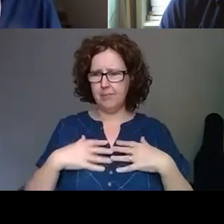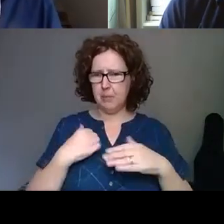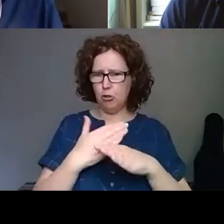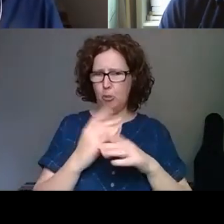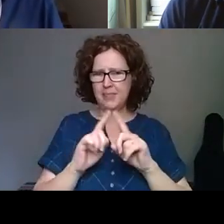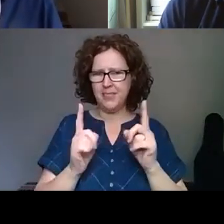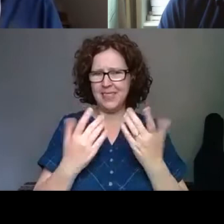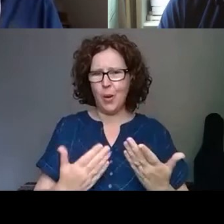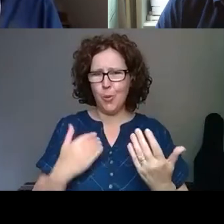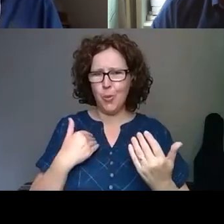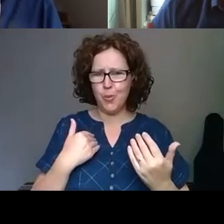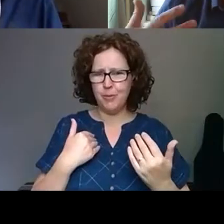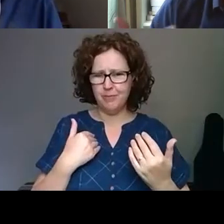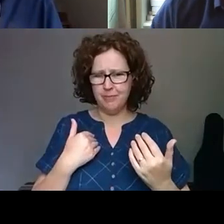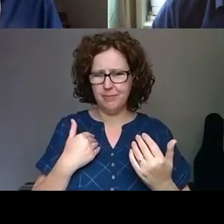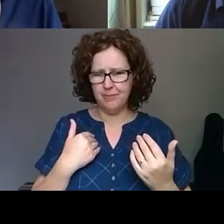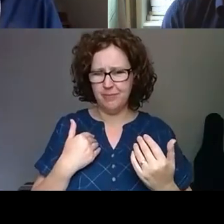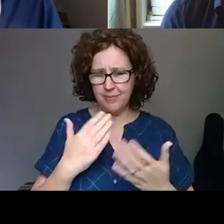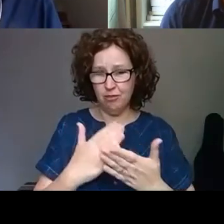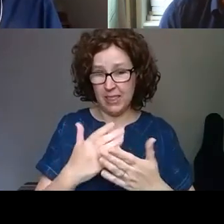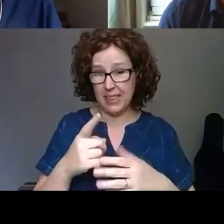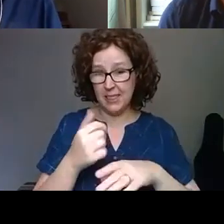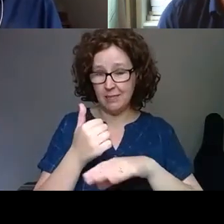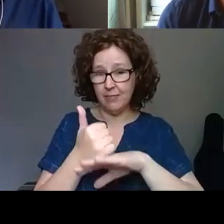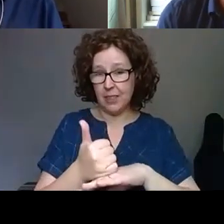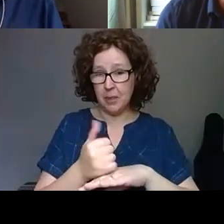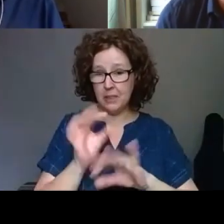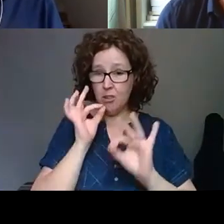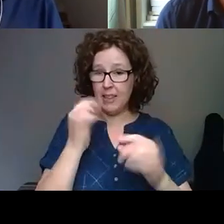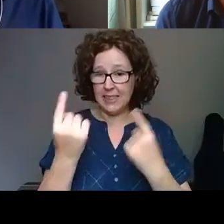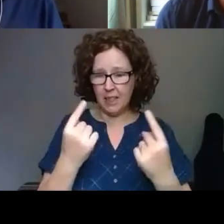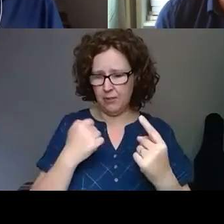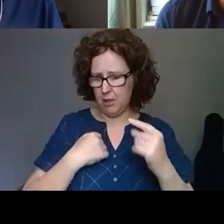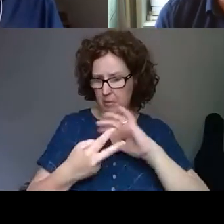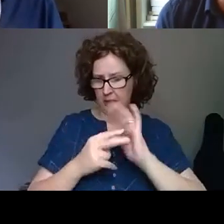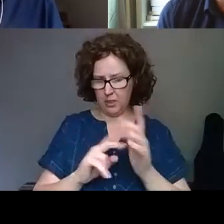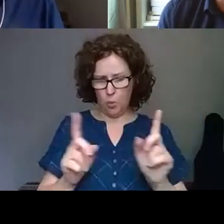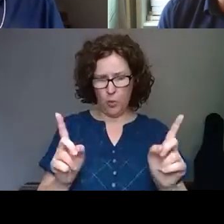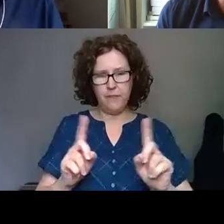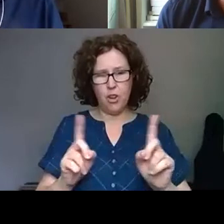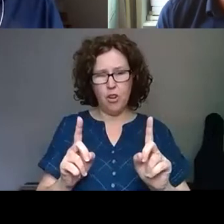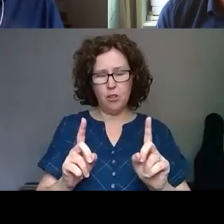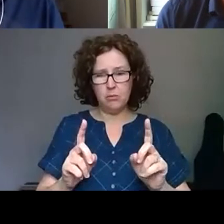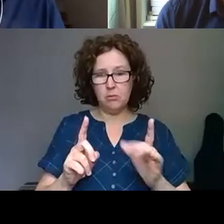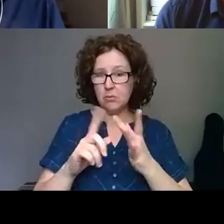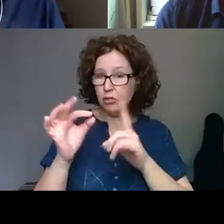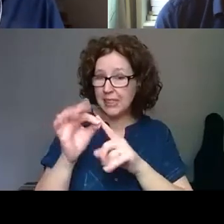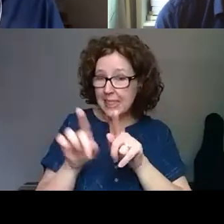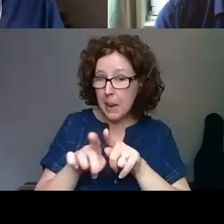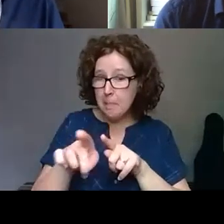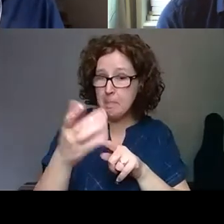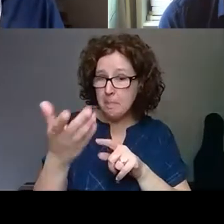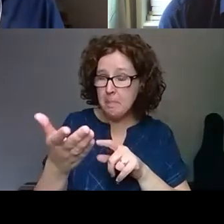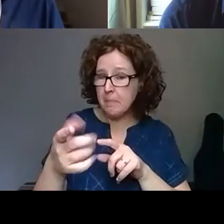is getting quite down to fundamentally what, you know, what your organisation is for, and Irini, is that true for you, is, you know,